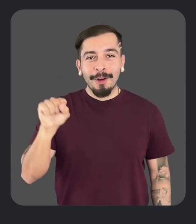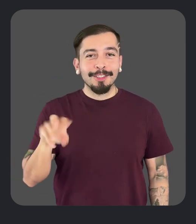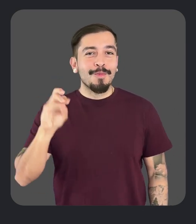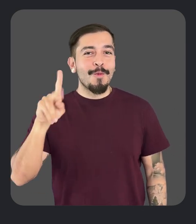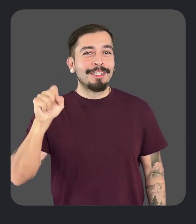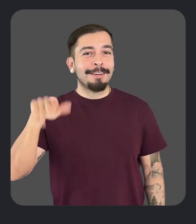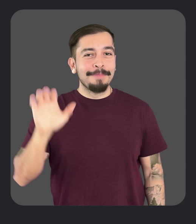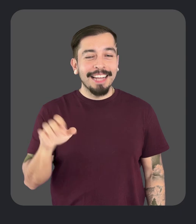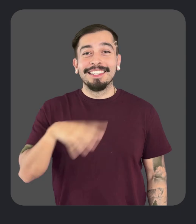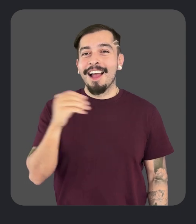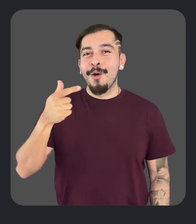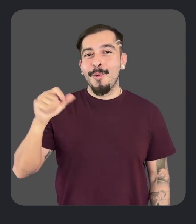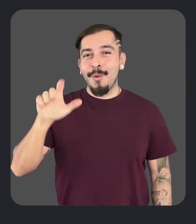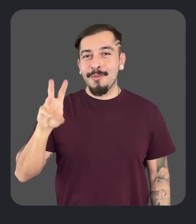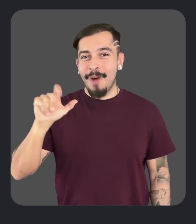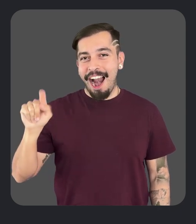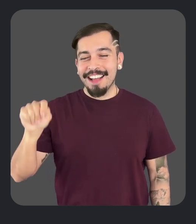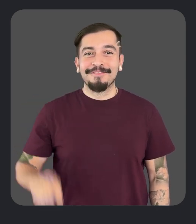Chrome, Workspace and Google Wallet.